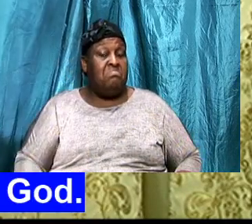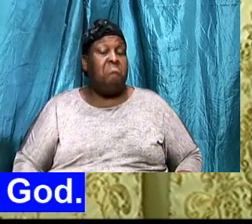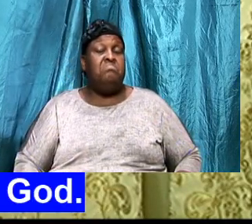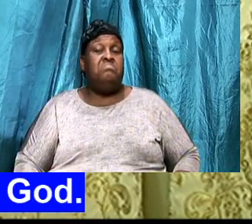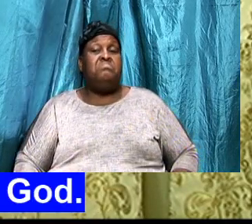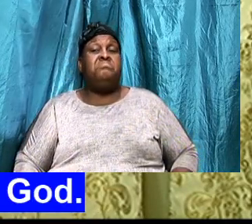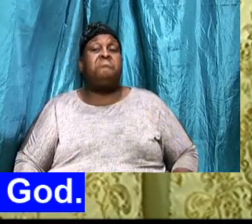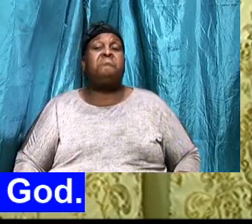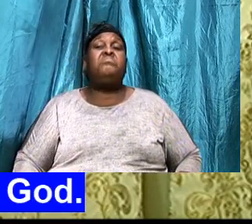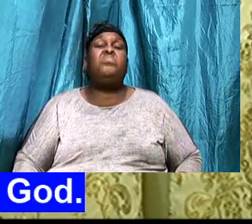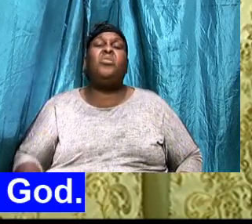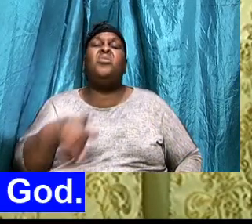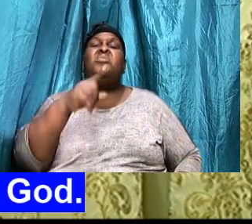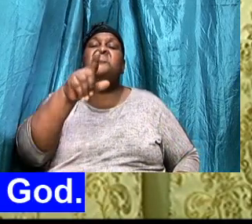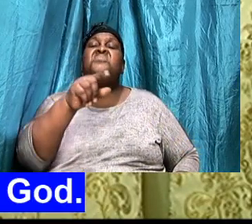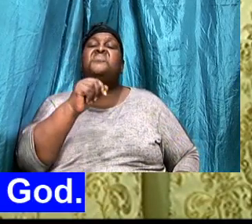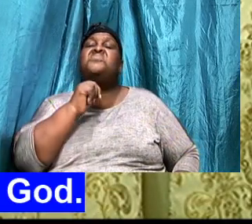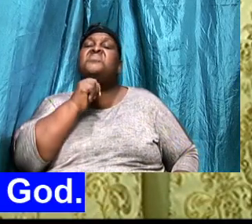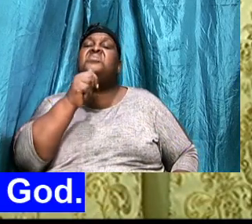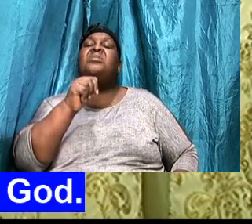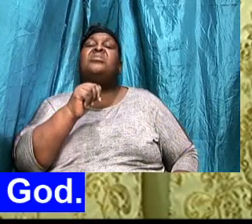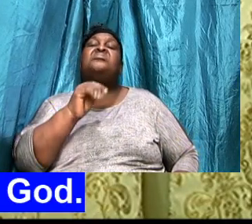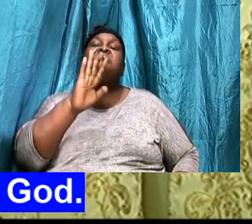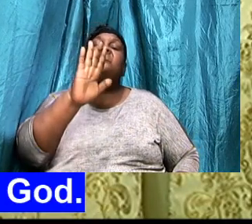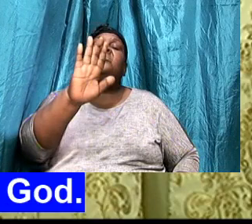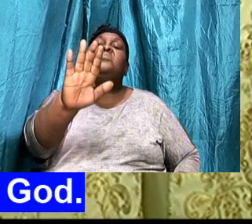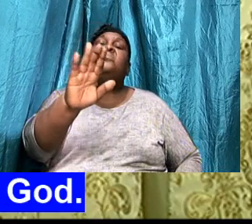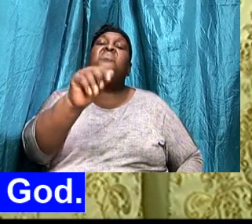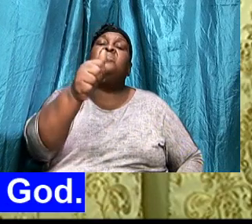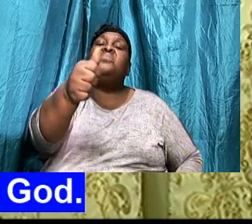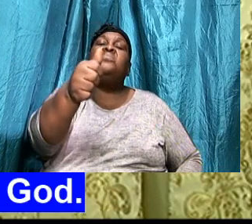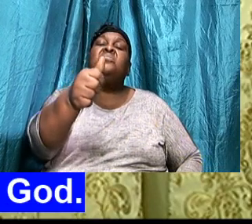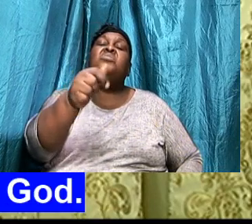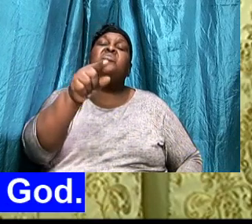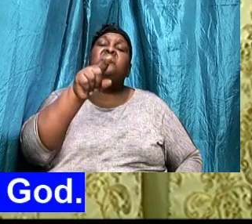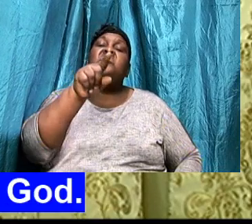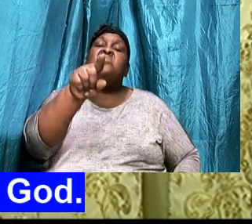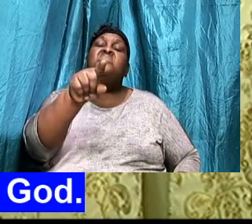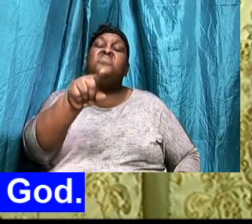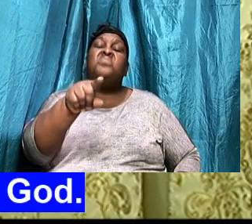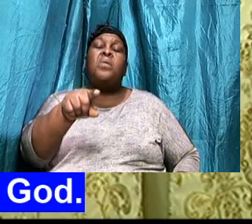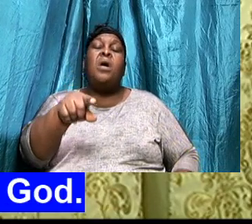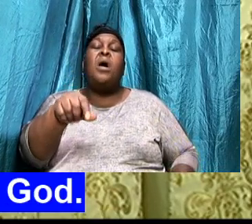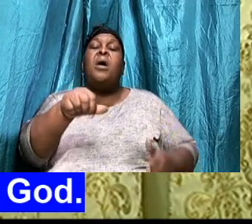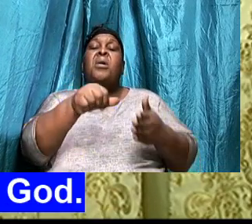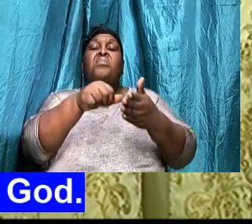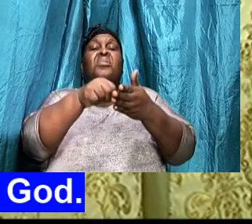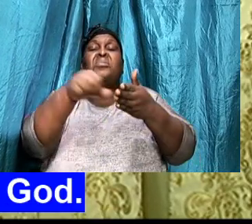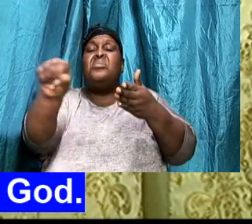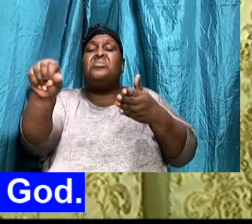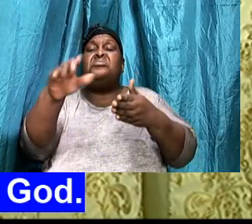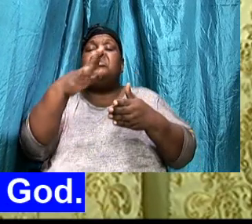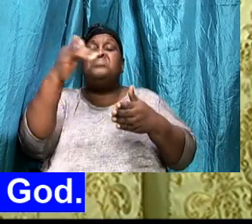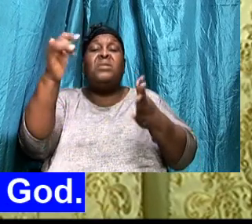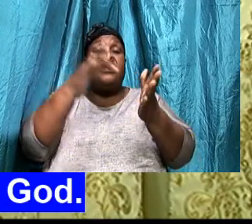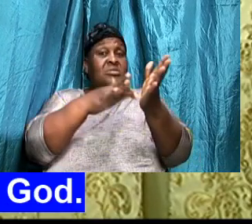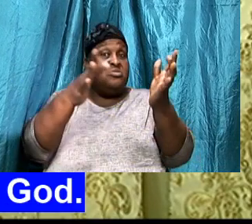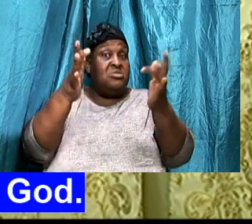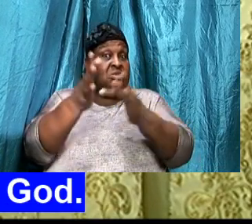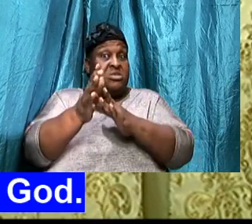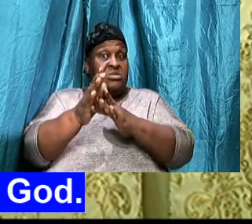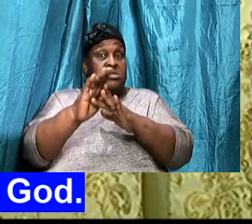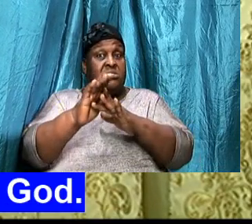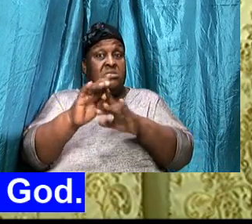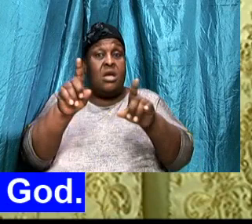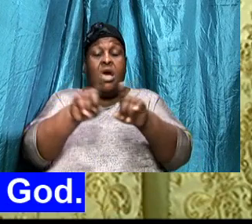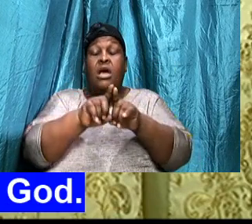You are not, Your own, You are purchased, By Jesus Christ, As beautiful as